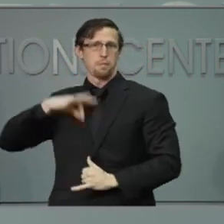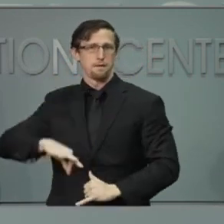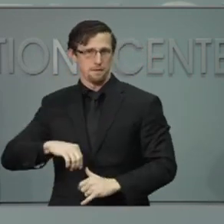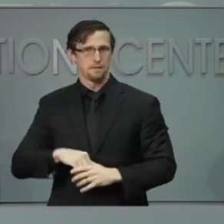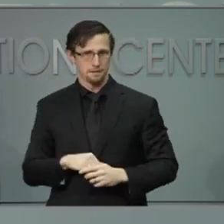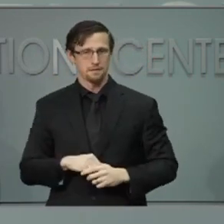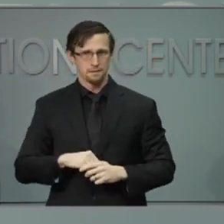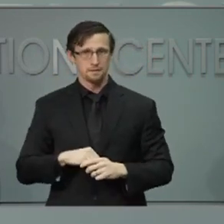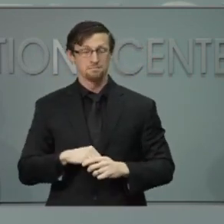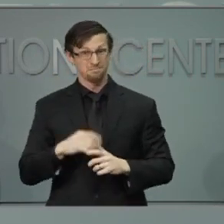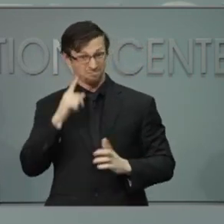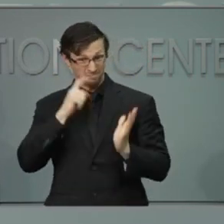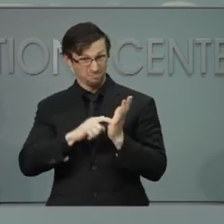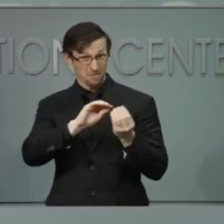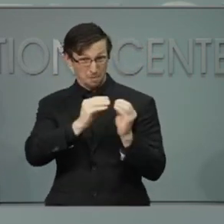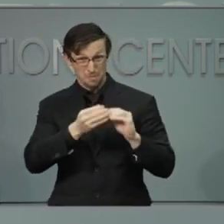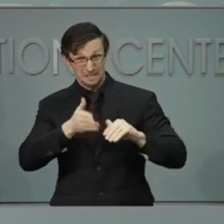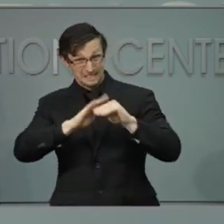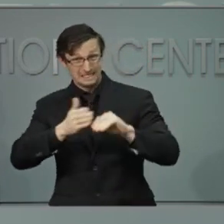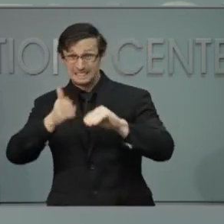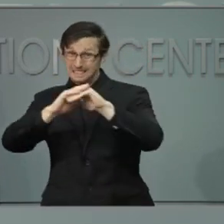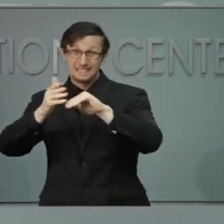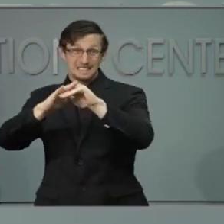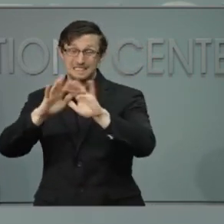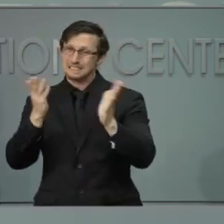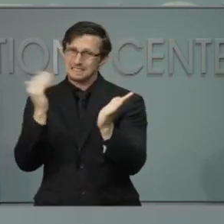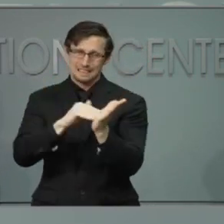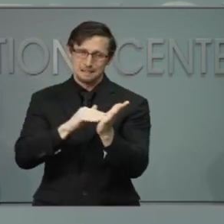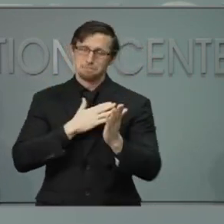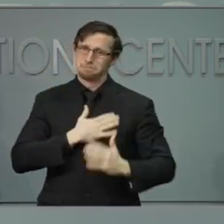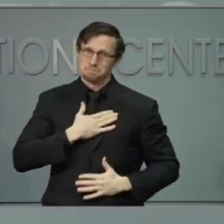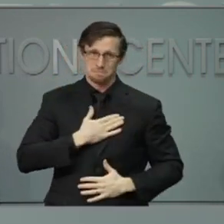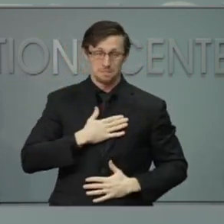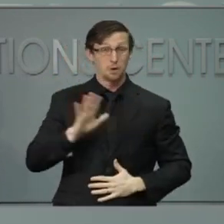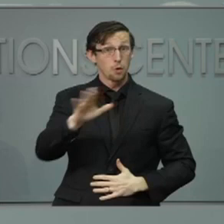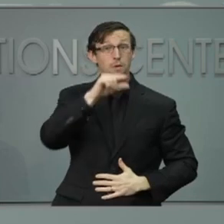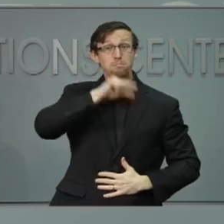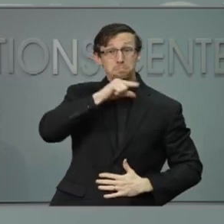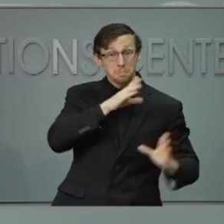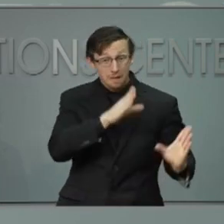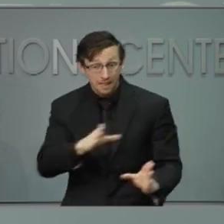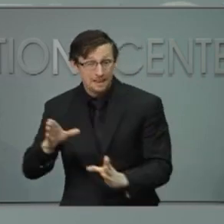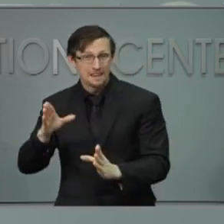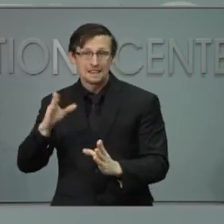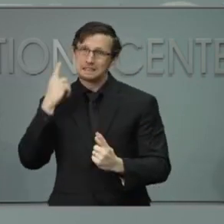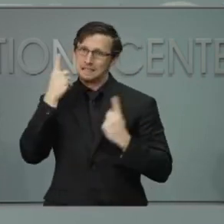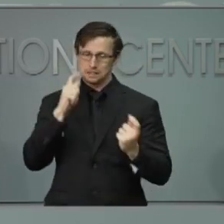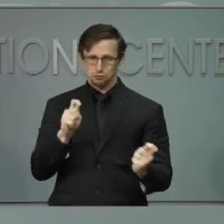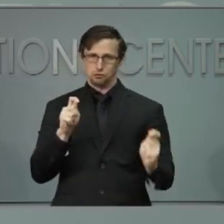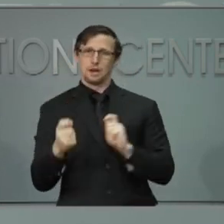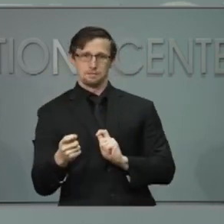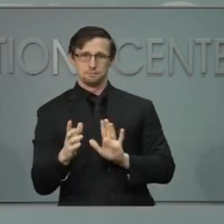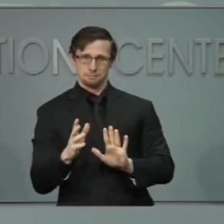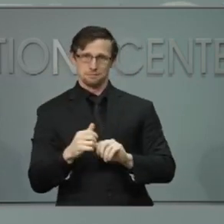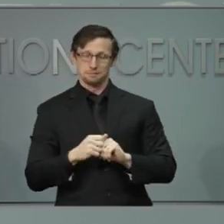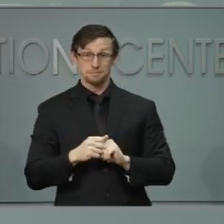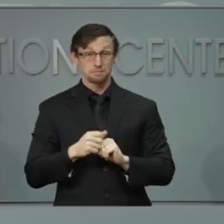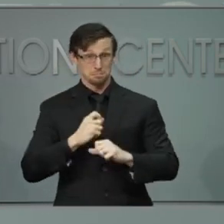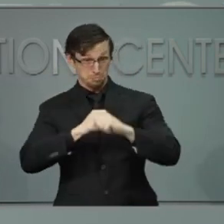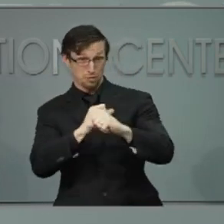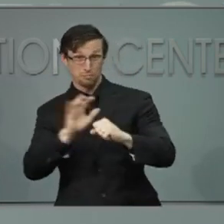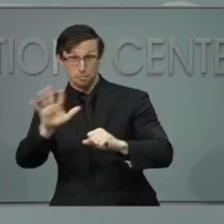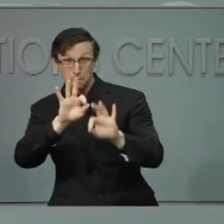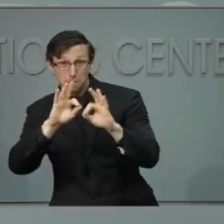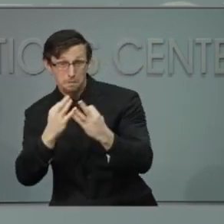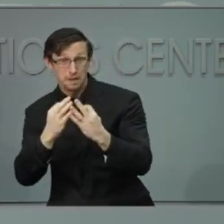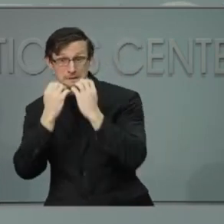asking you to please consider celebrating Thanksgiving differently this year. The safest thing we can do for our loved ones is to follow the CDC